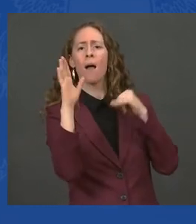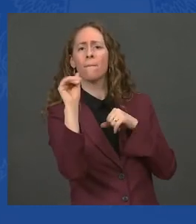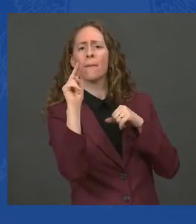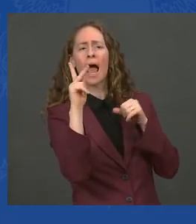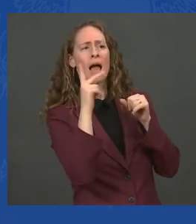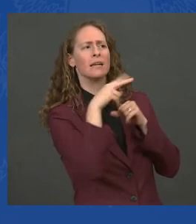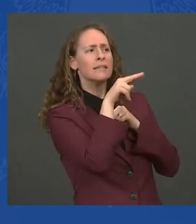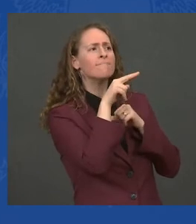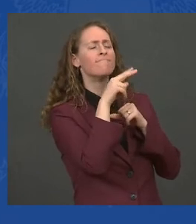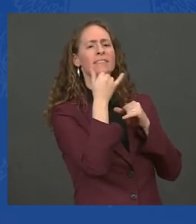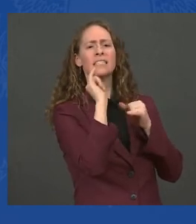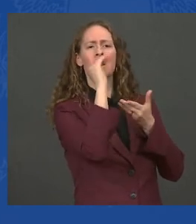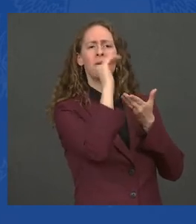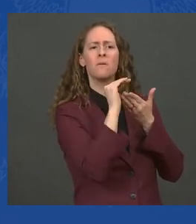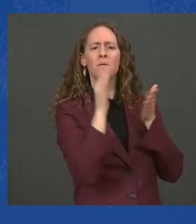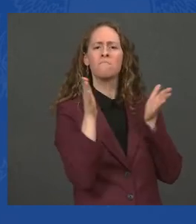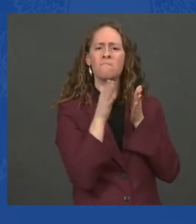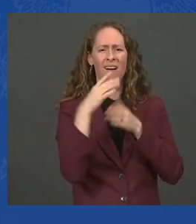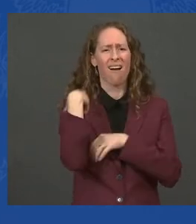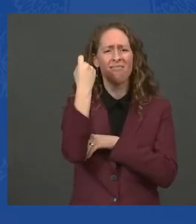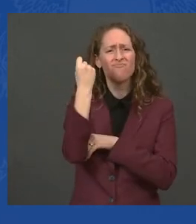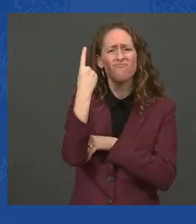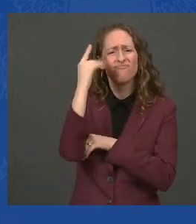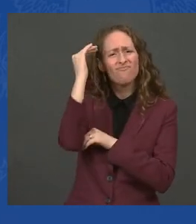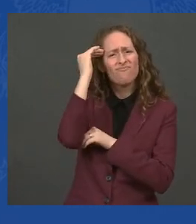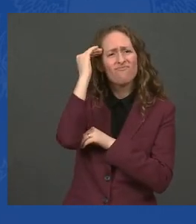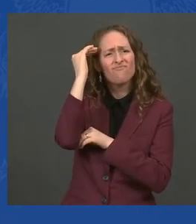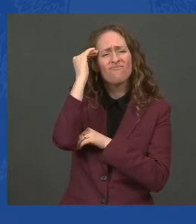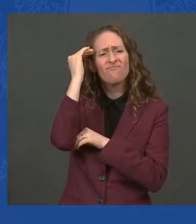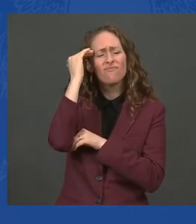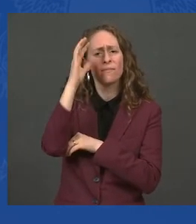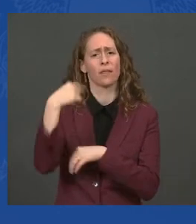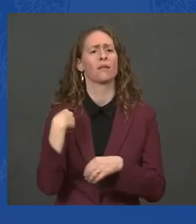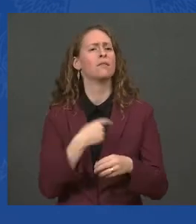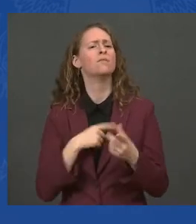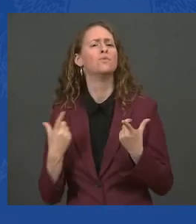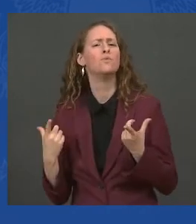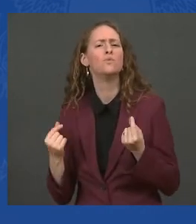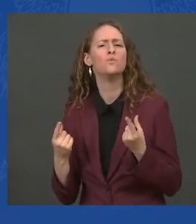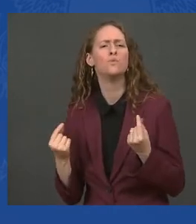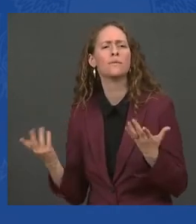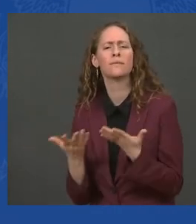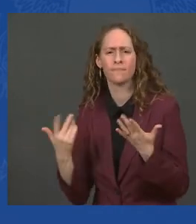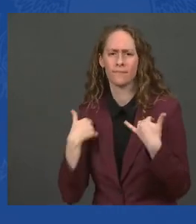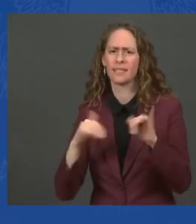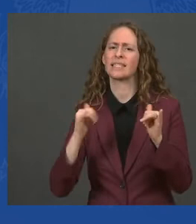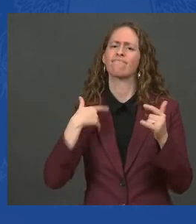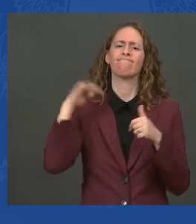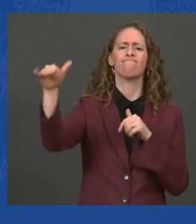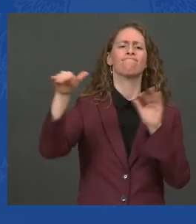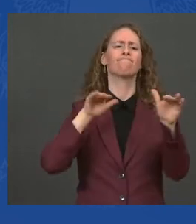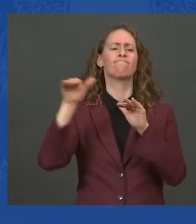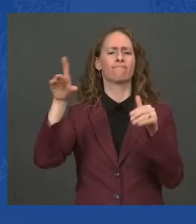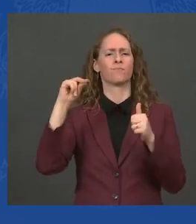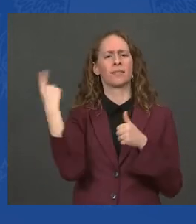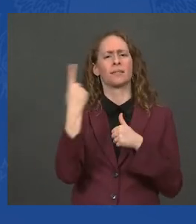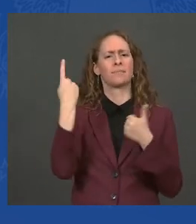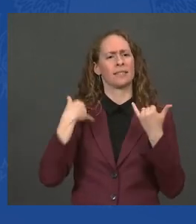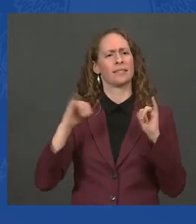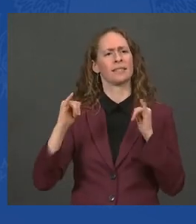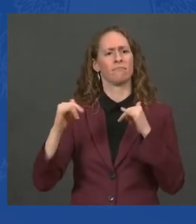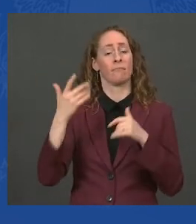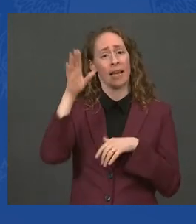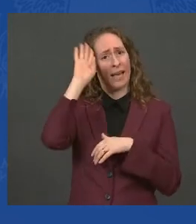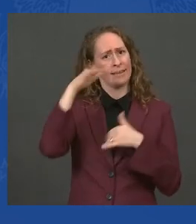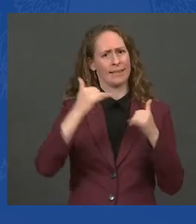to overcome the challenges we still face. A chief among those challenges is COVID-19. Yesterday, I